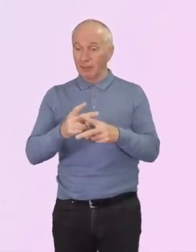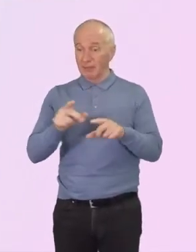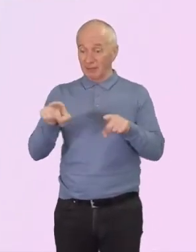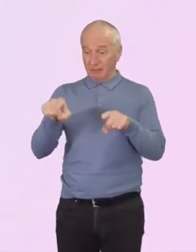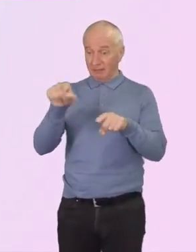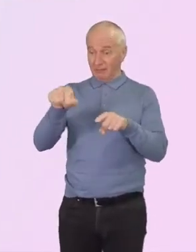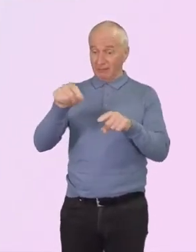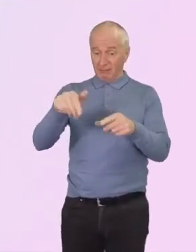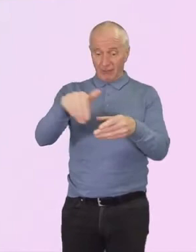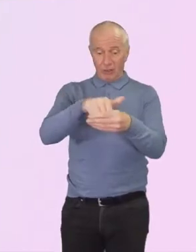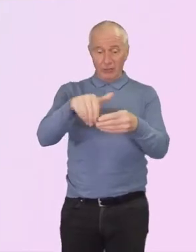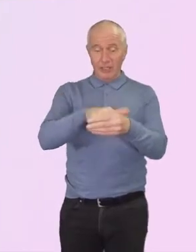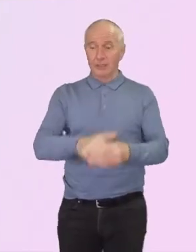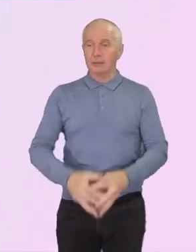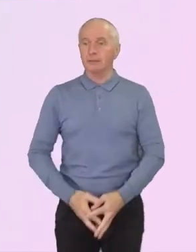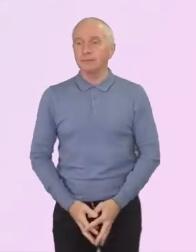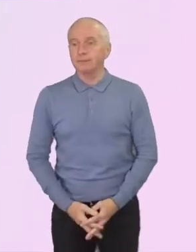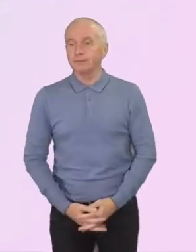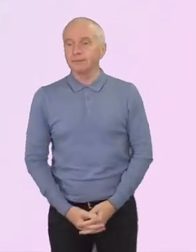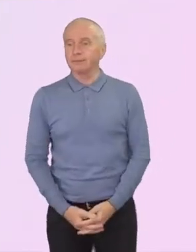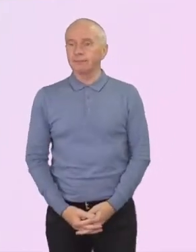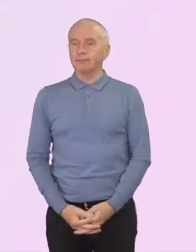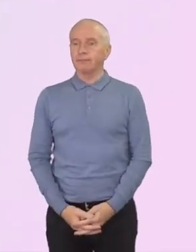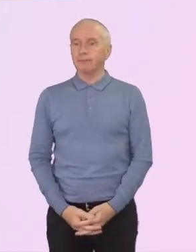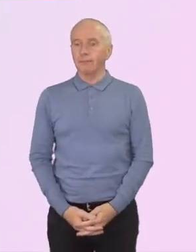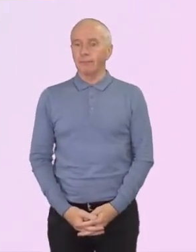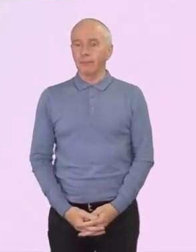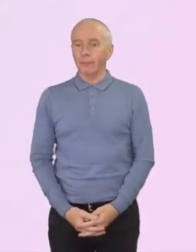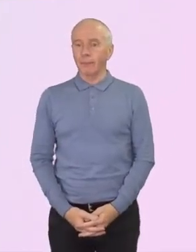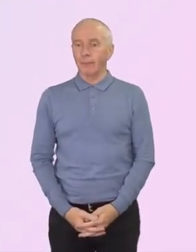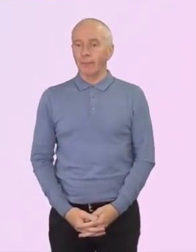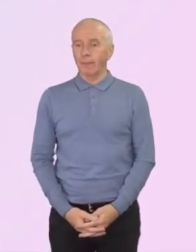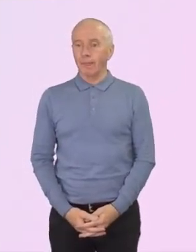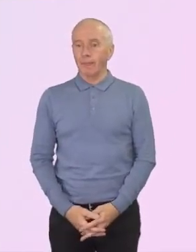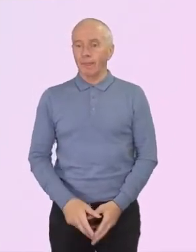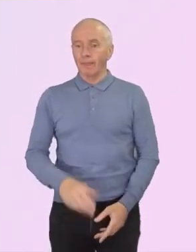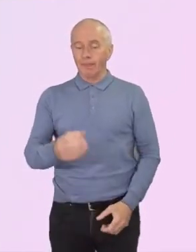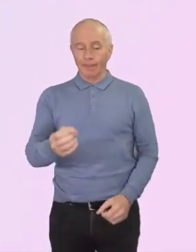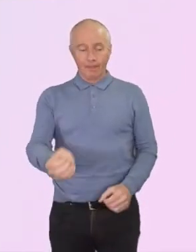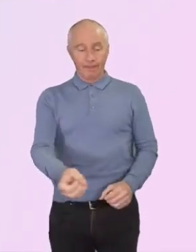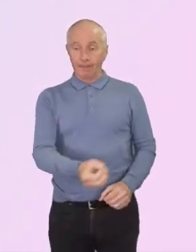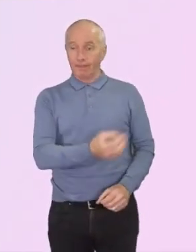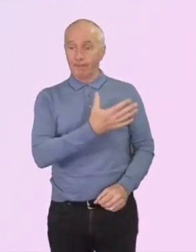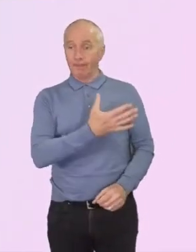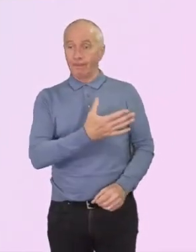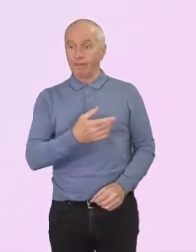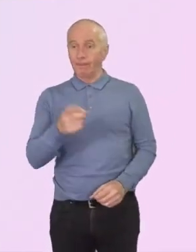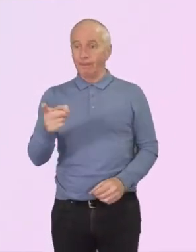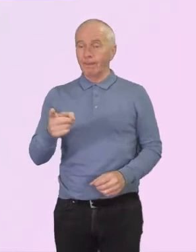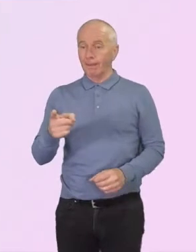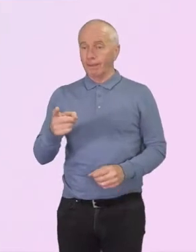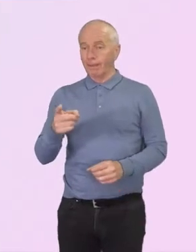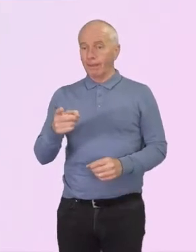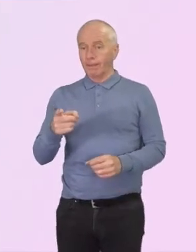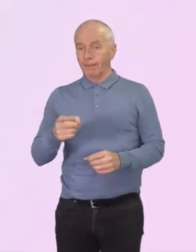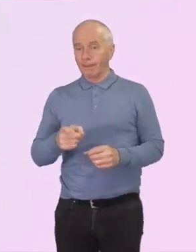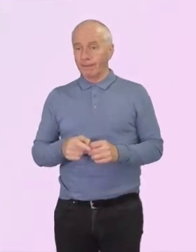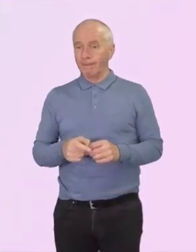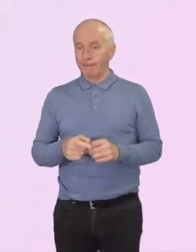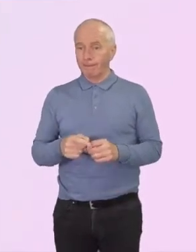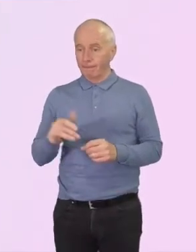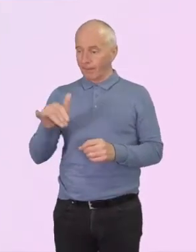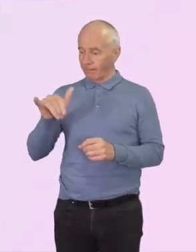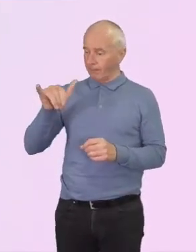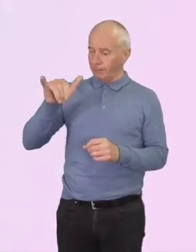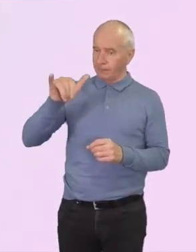The next slide shows us a view flying into Iquitos. Can we see the next slide? There we are. So